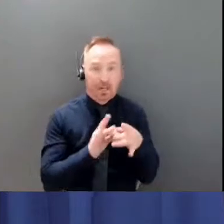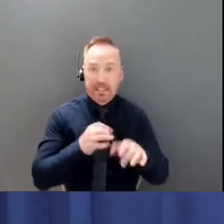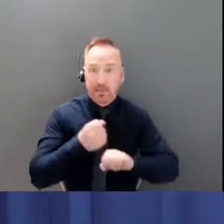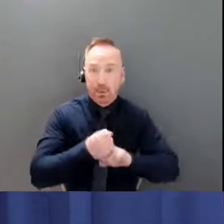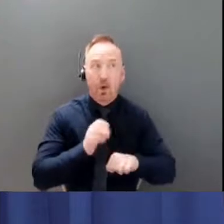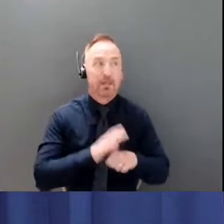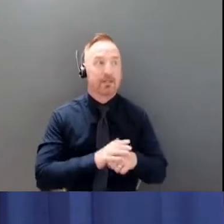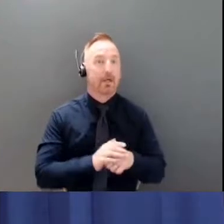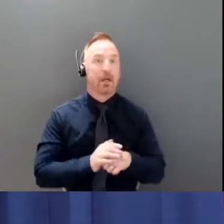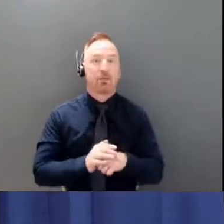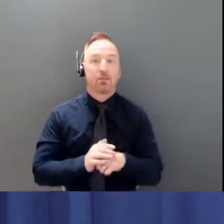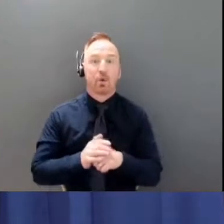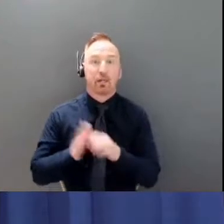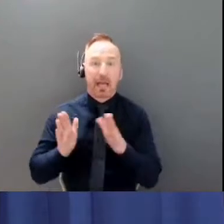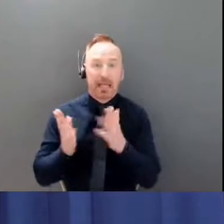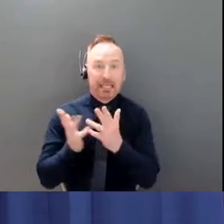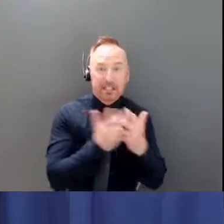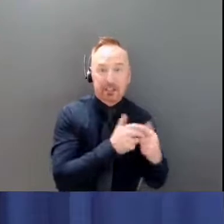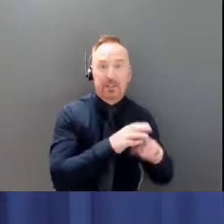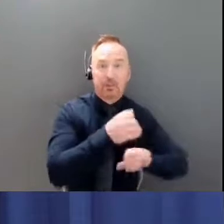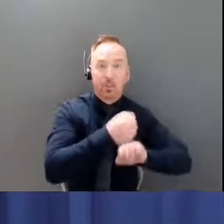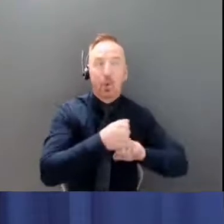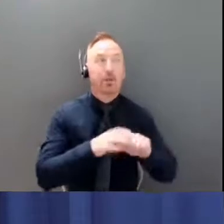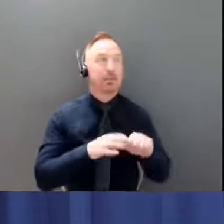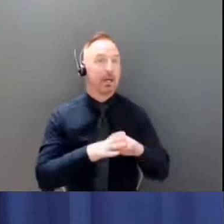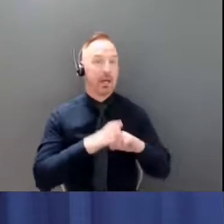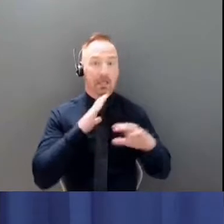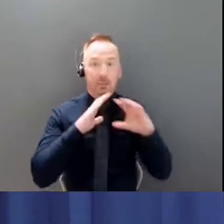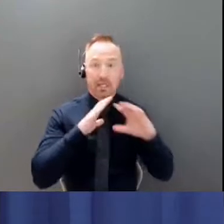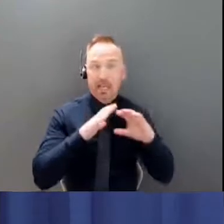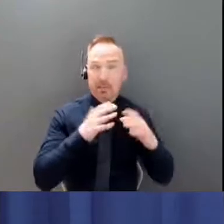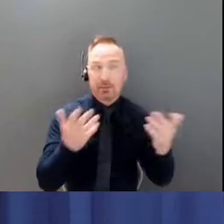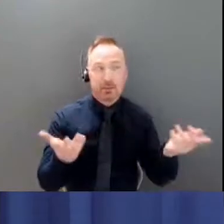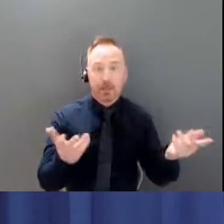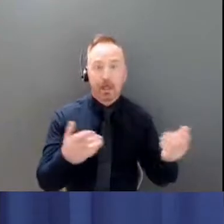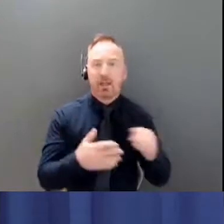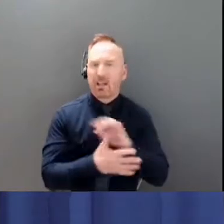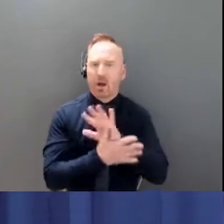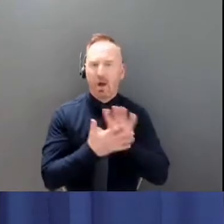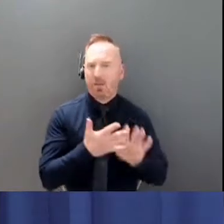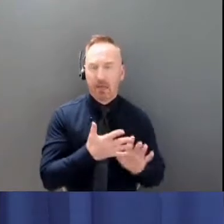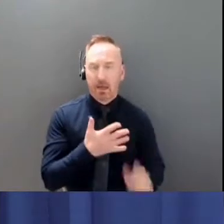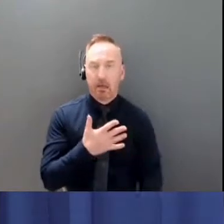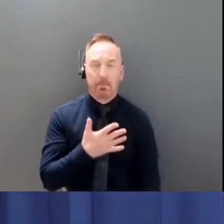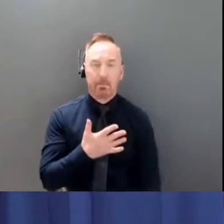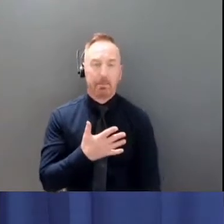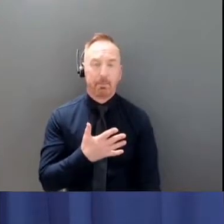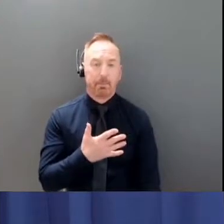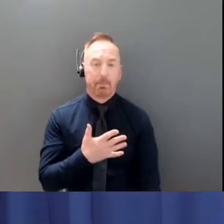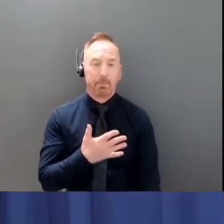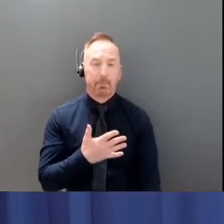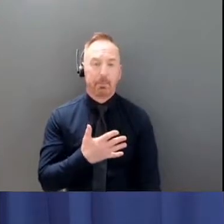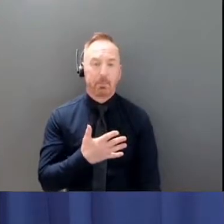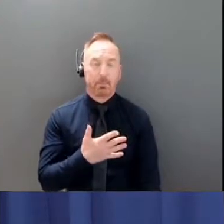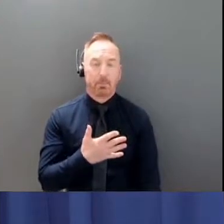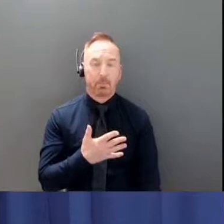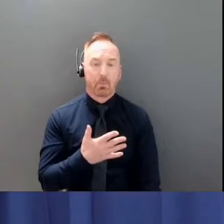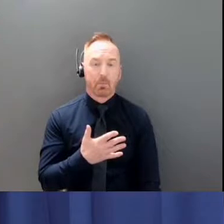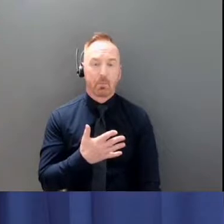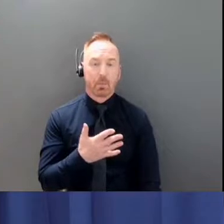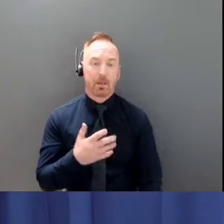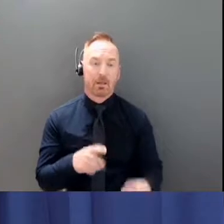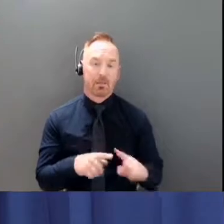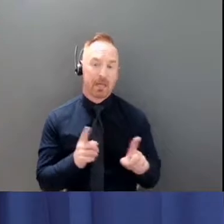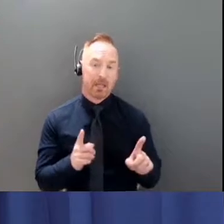communications all of that. But, you know, it's